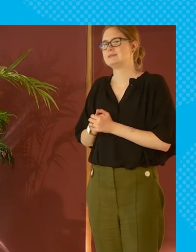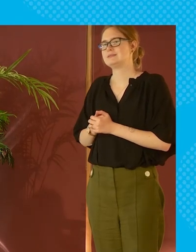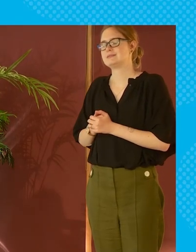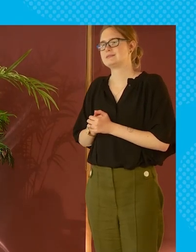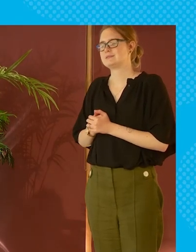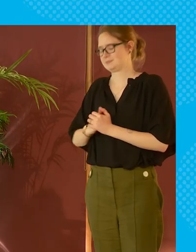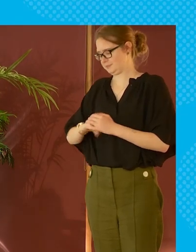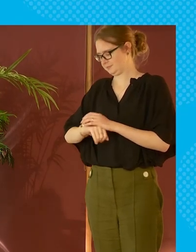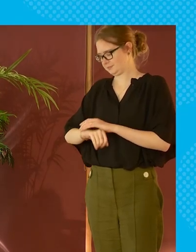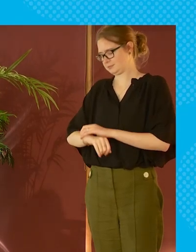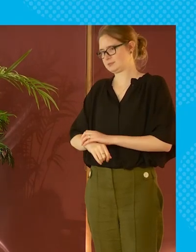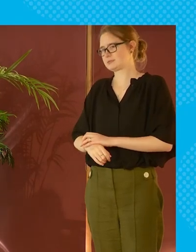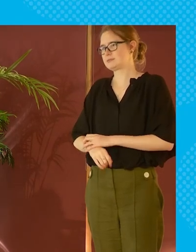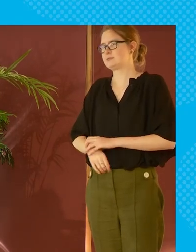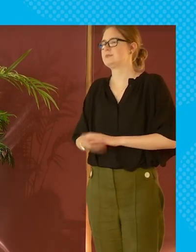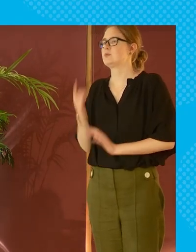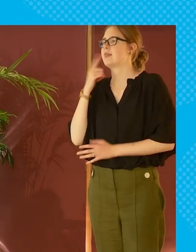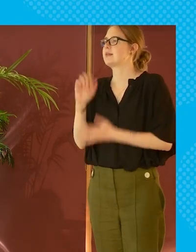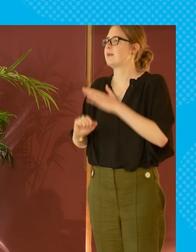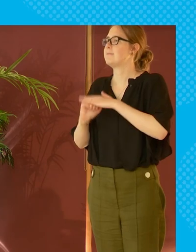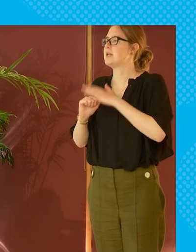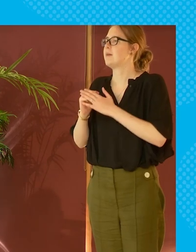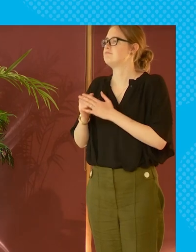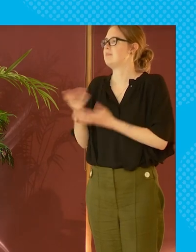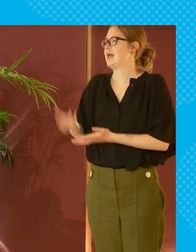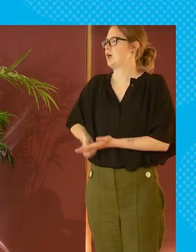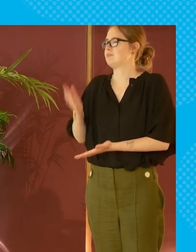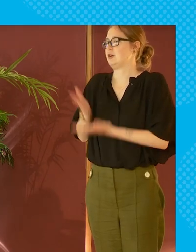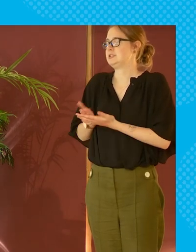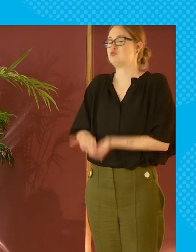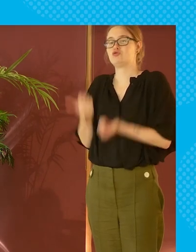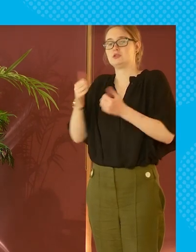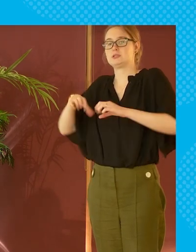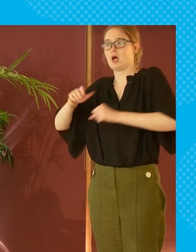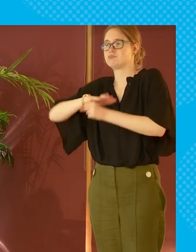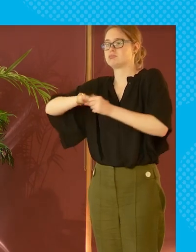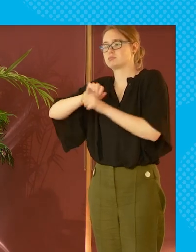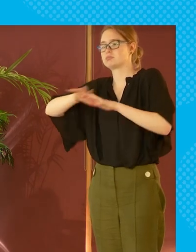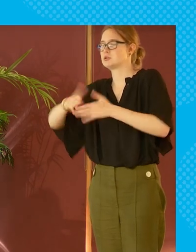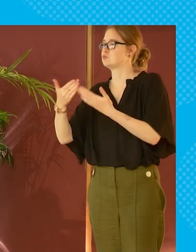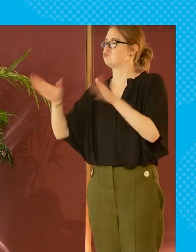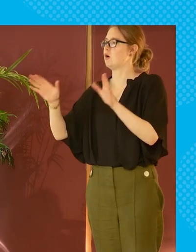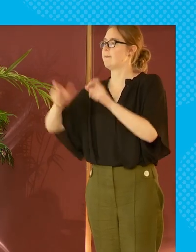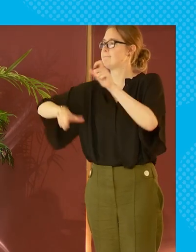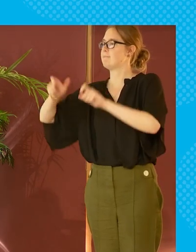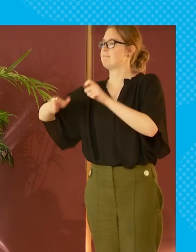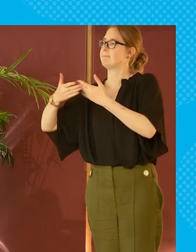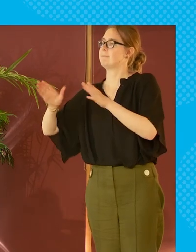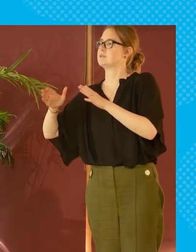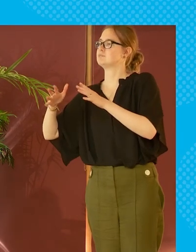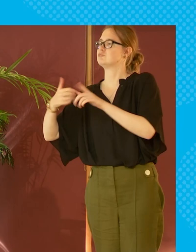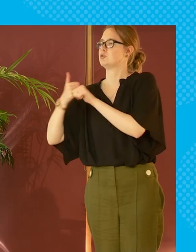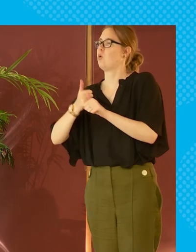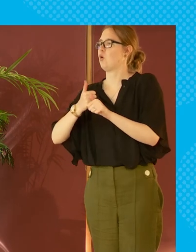um summation of you you like i think the minimum income guarantee is definitely the place to start there is broad public support for the idea